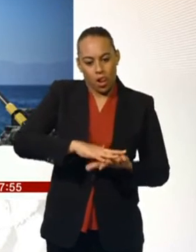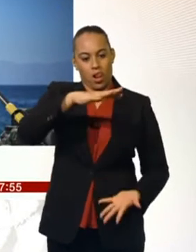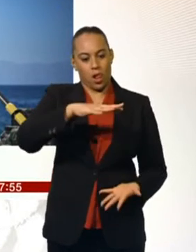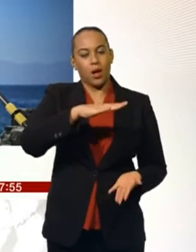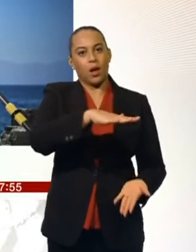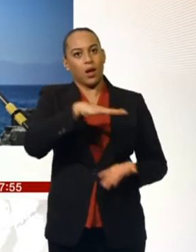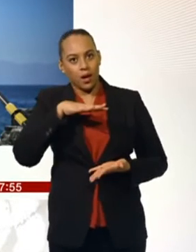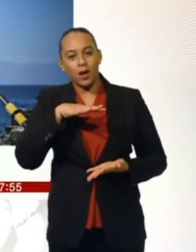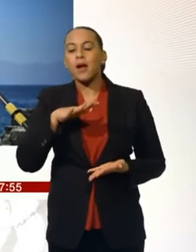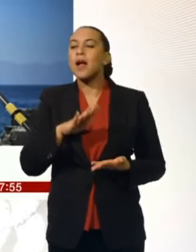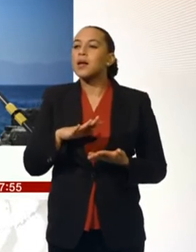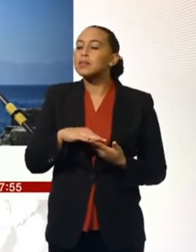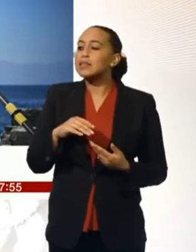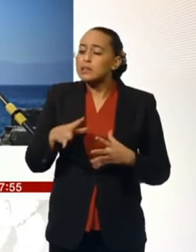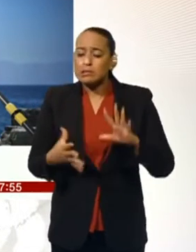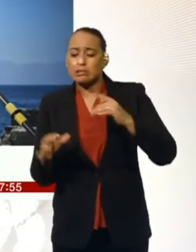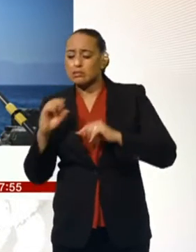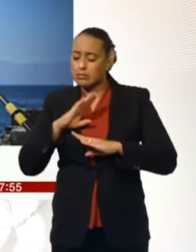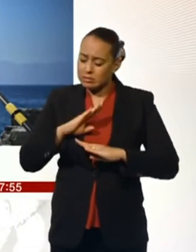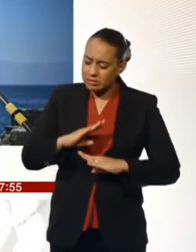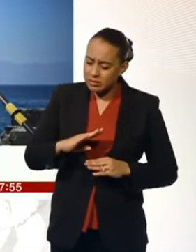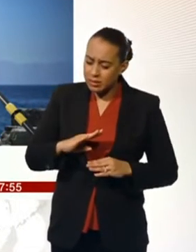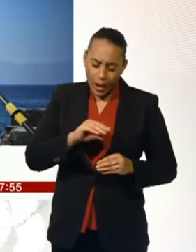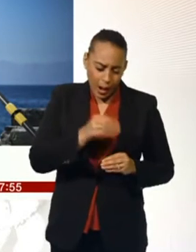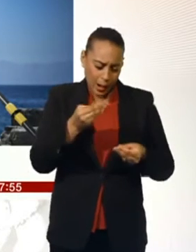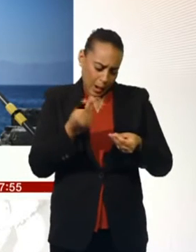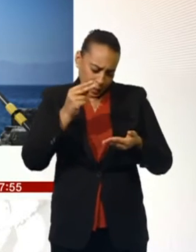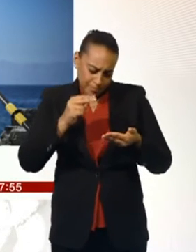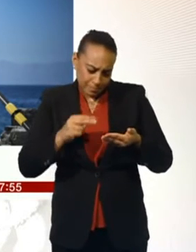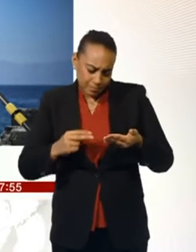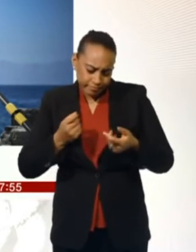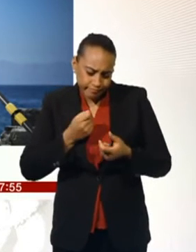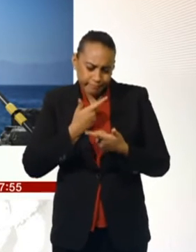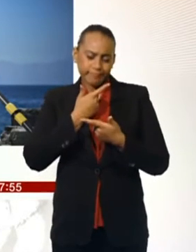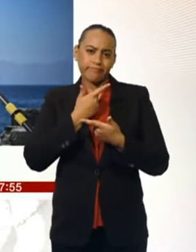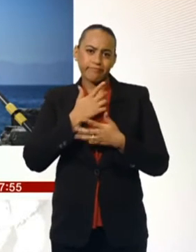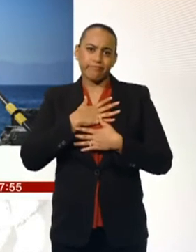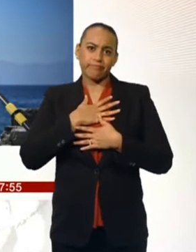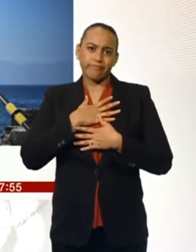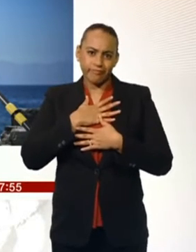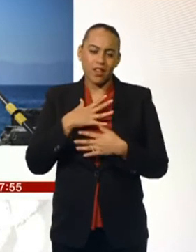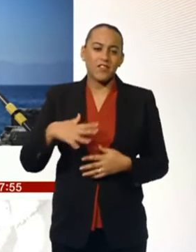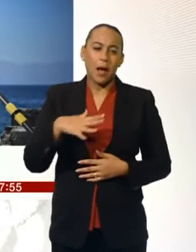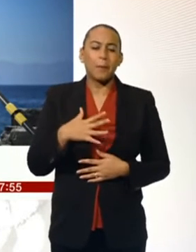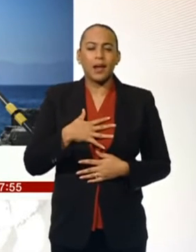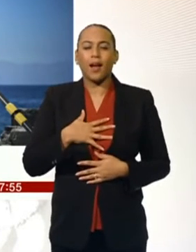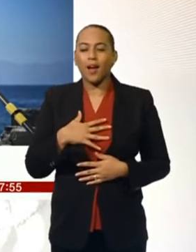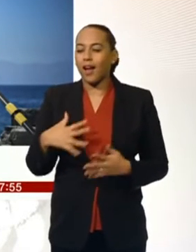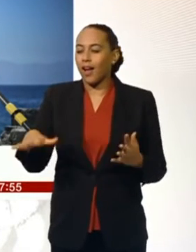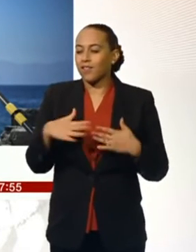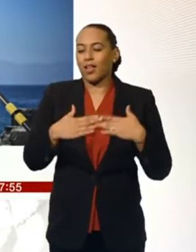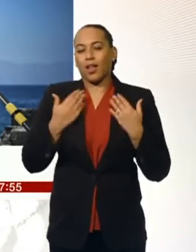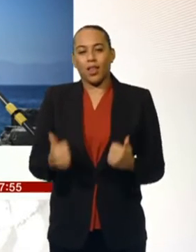times. And each time it's a tough time, post my mate's delivery. And we get a lovely letter to watch from our family. And it makes a